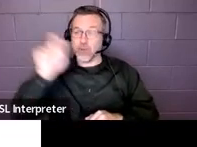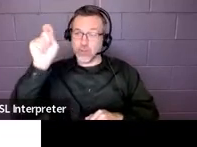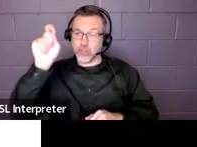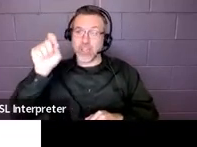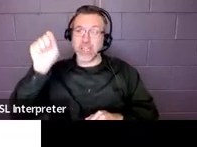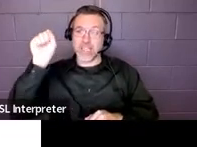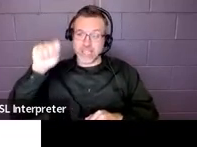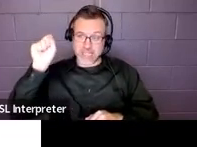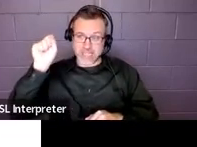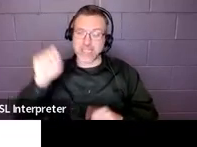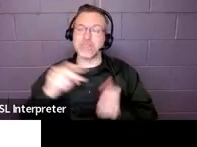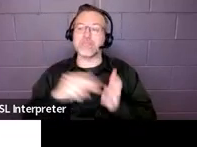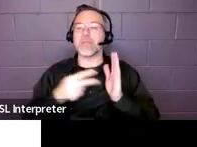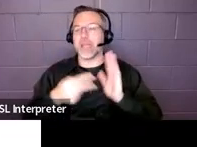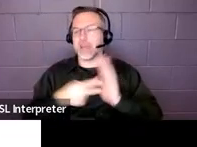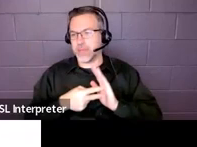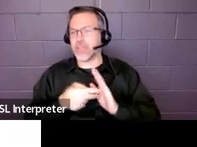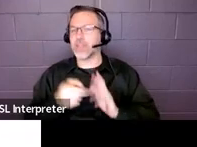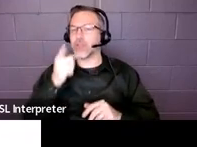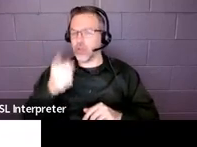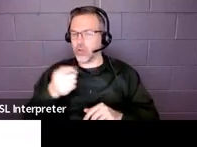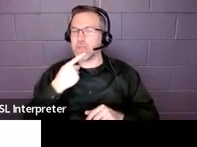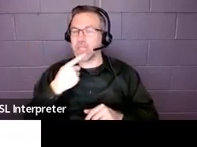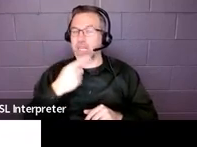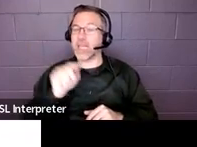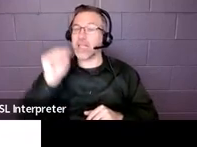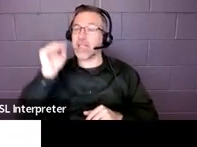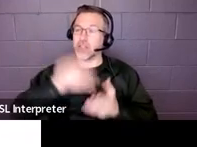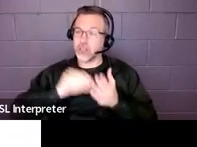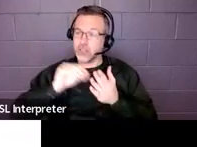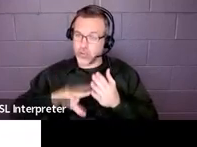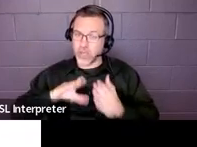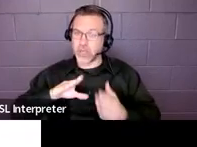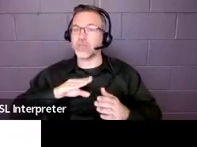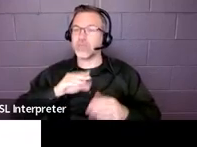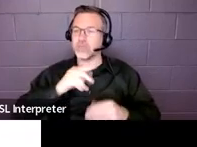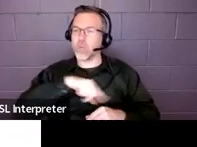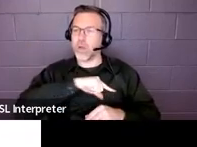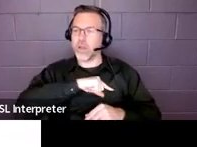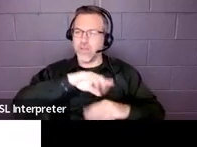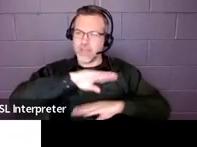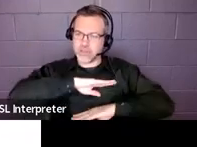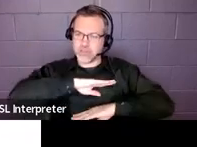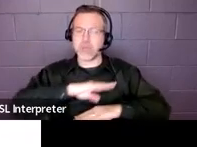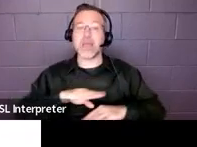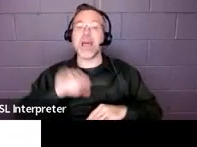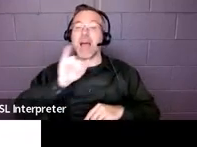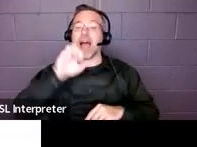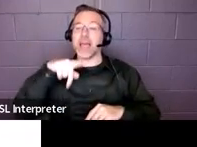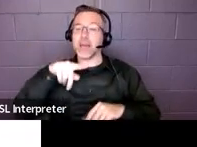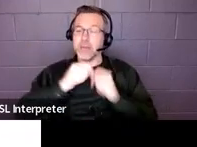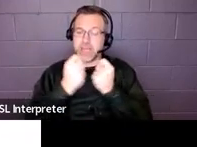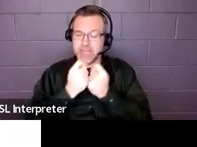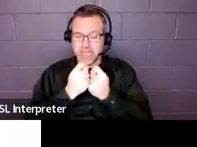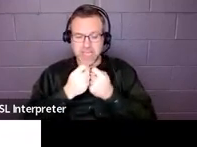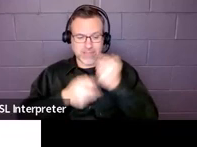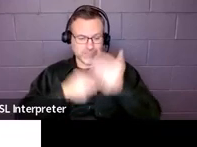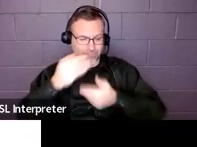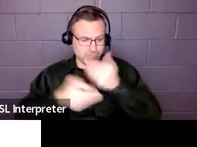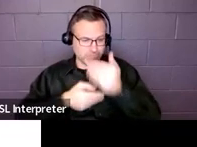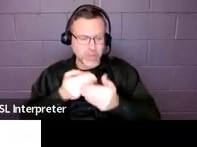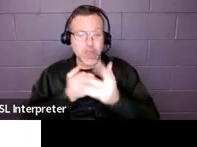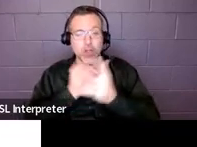saying that the child qualifies. So, you're saying that the IEP team went through the participation decision flow chart